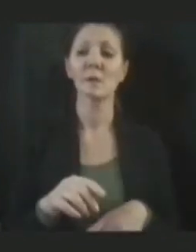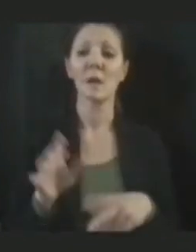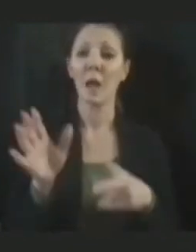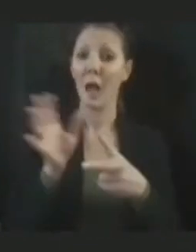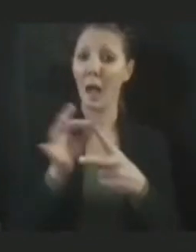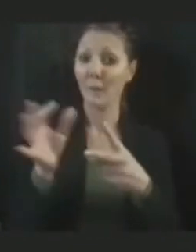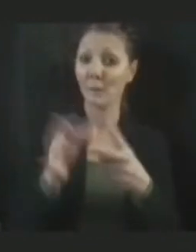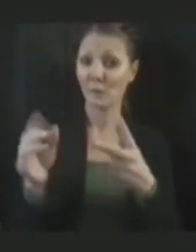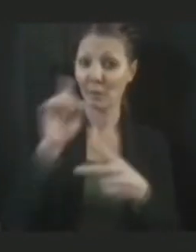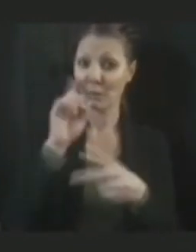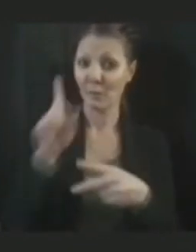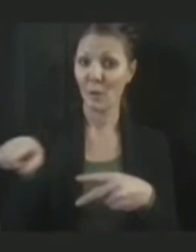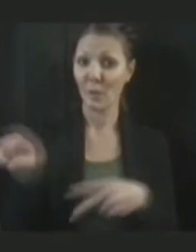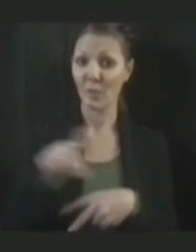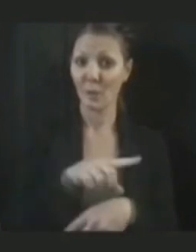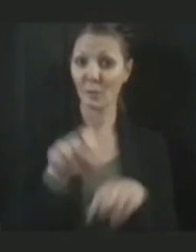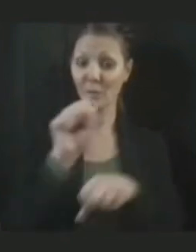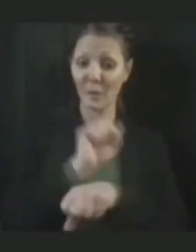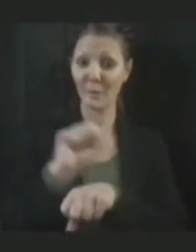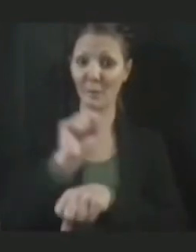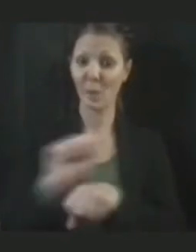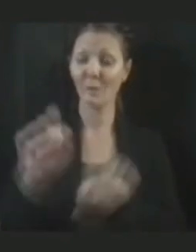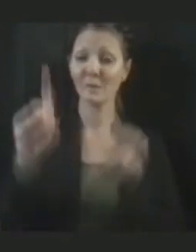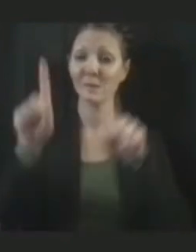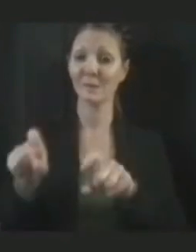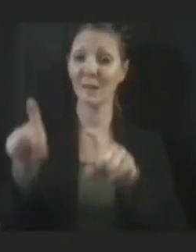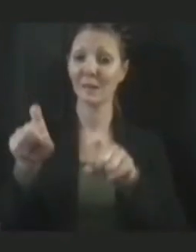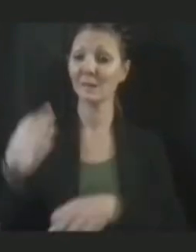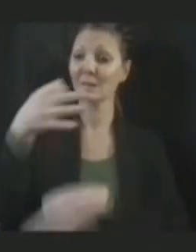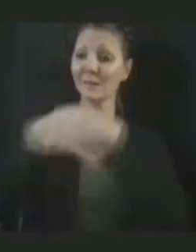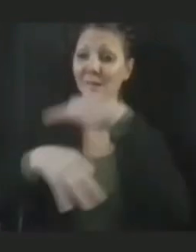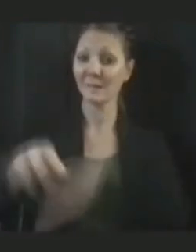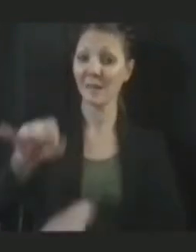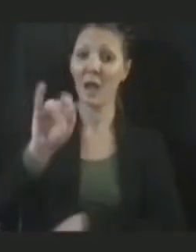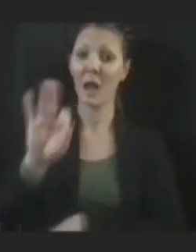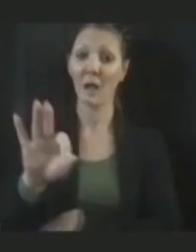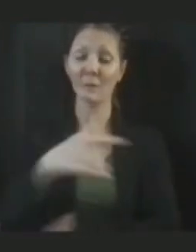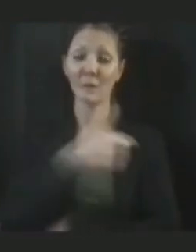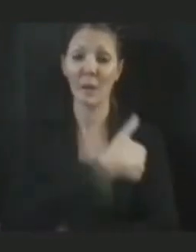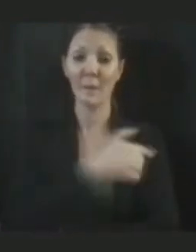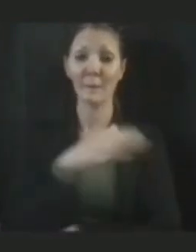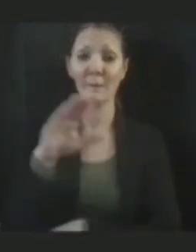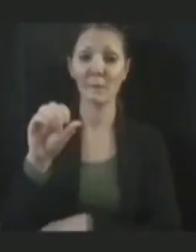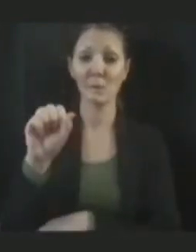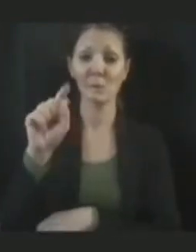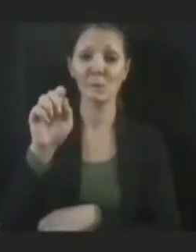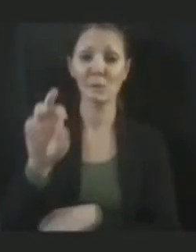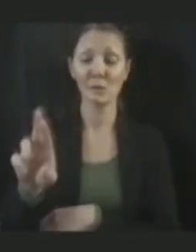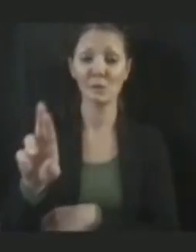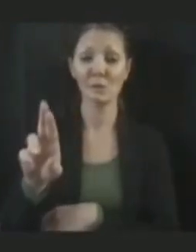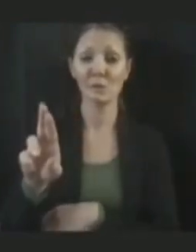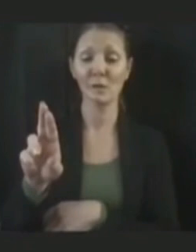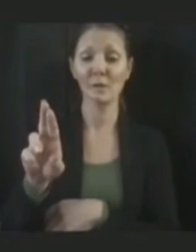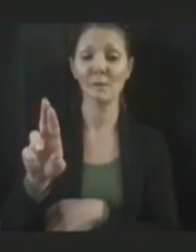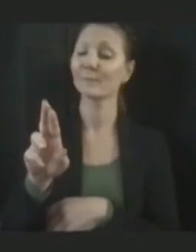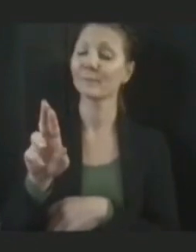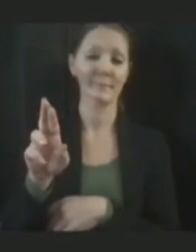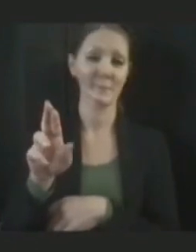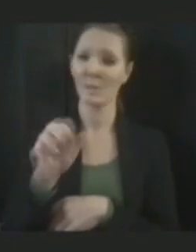not be an option for these employees to take a test as an alternative to the booster.